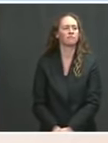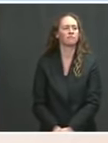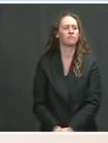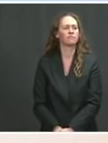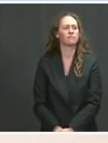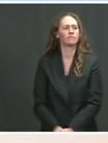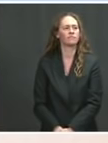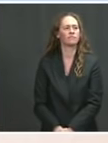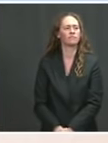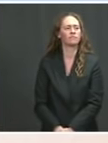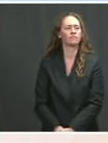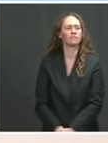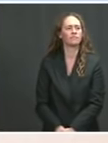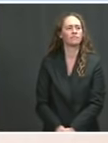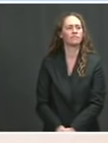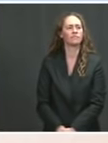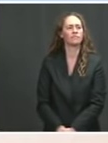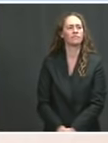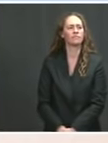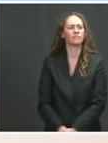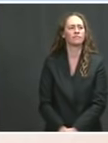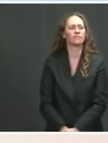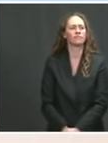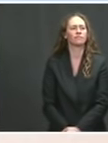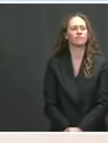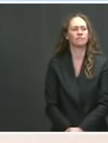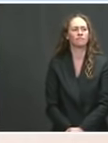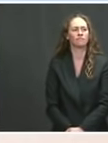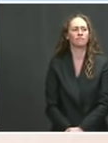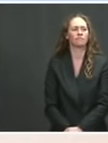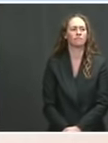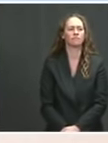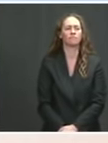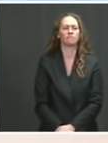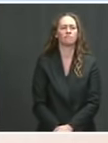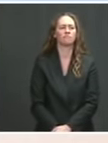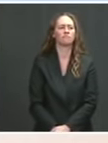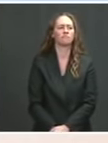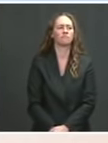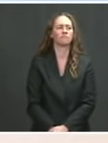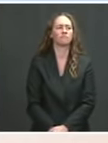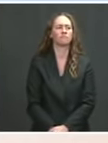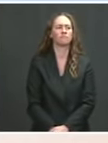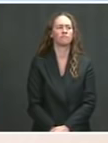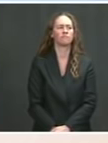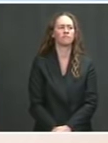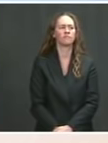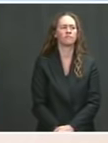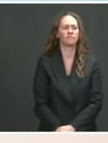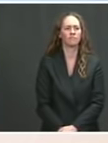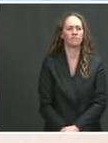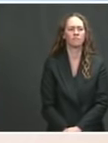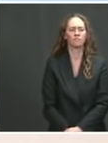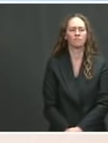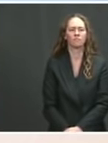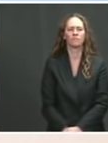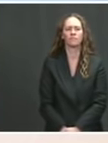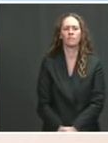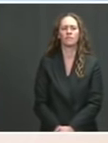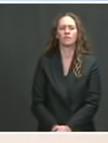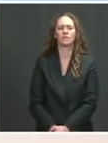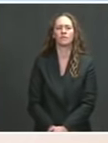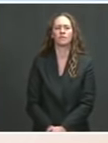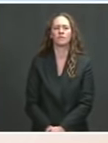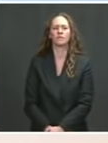It's a really good question, and I'm very aware of the BuzzFeed story that came out last week. I will have to probably check with our team